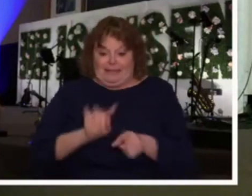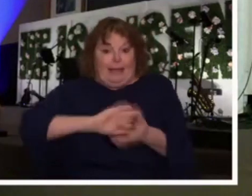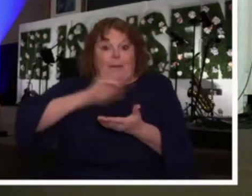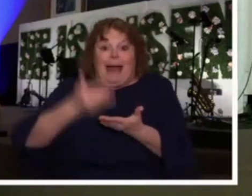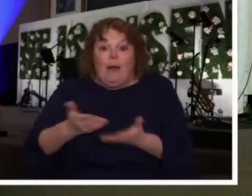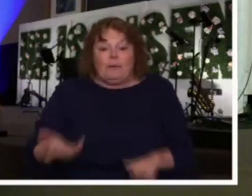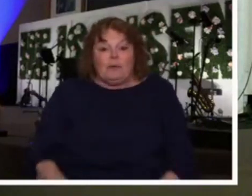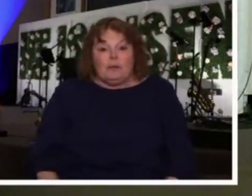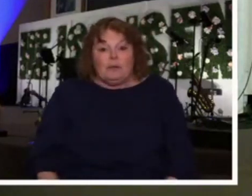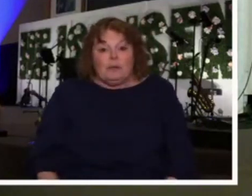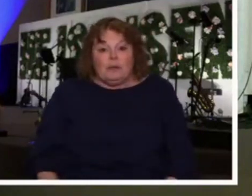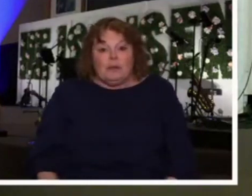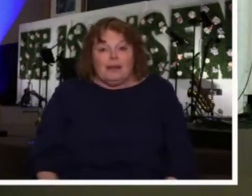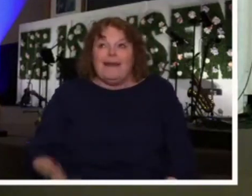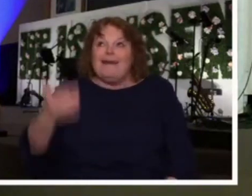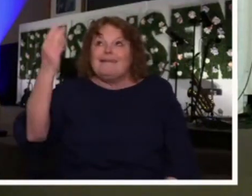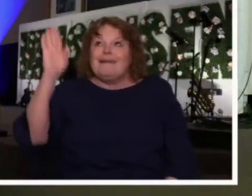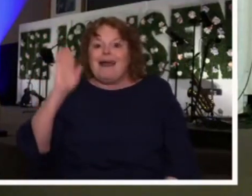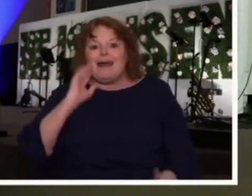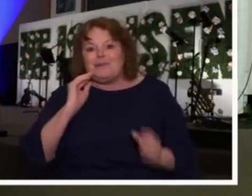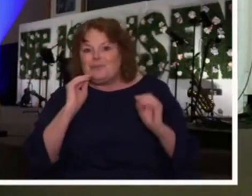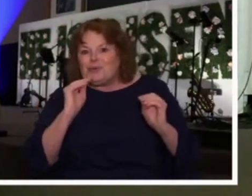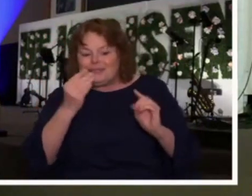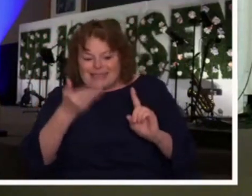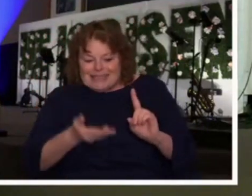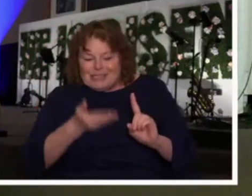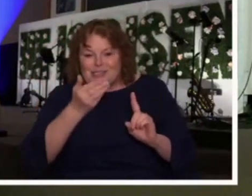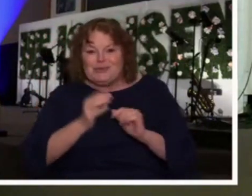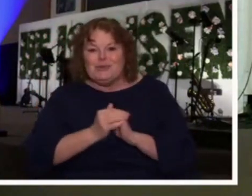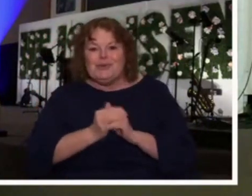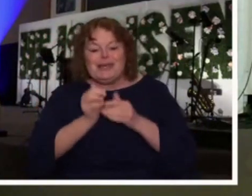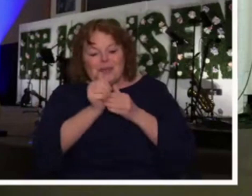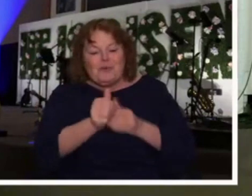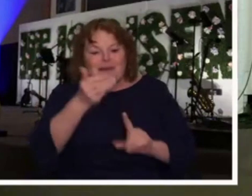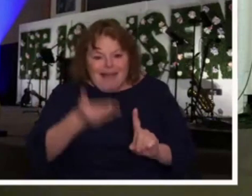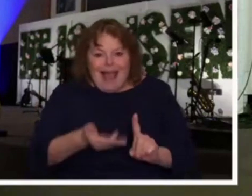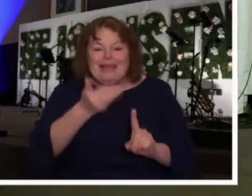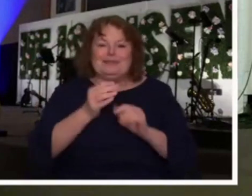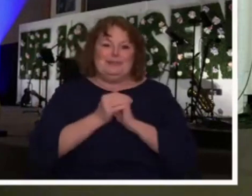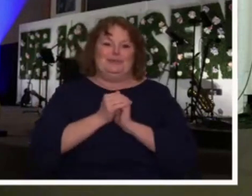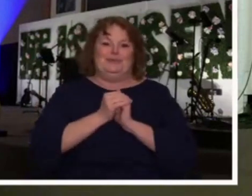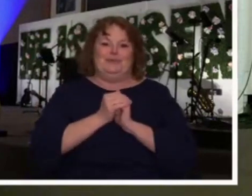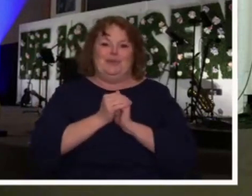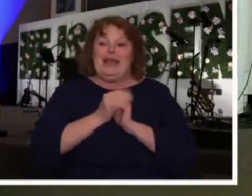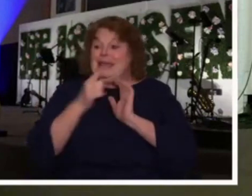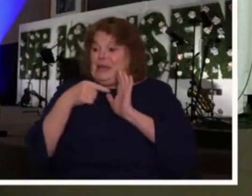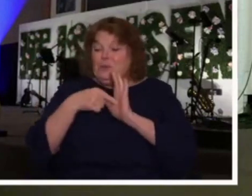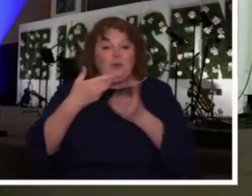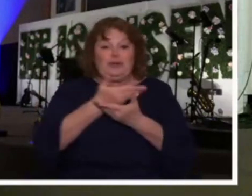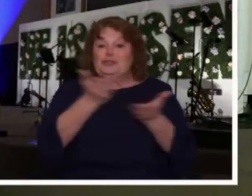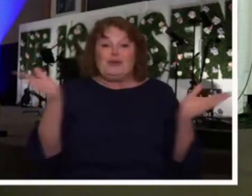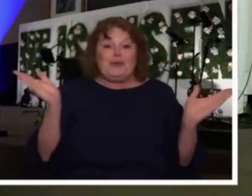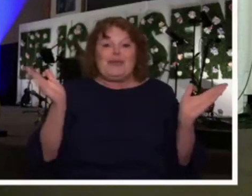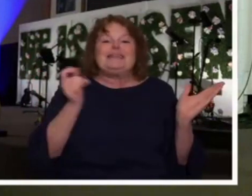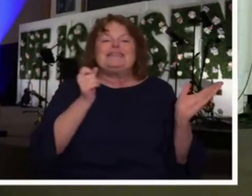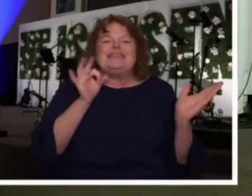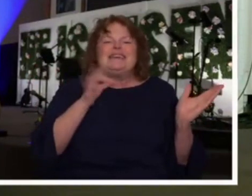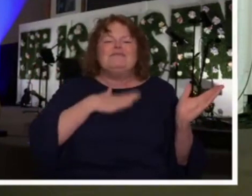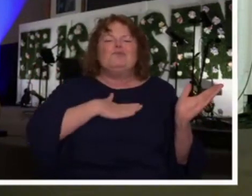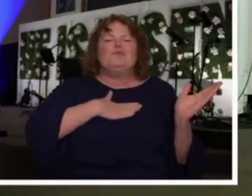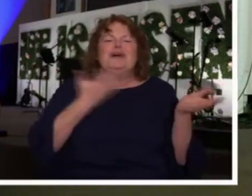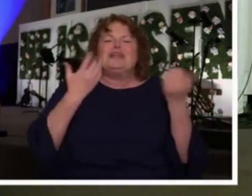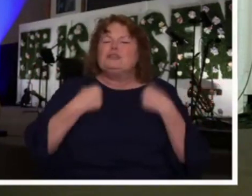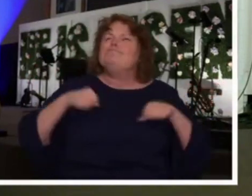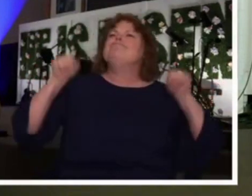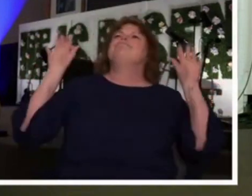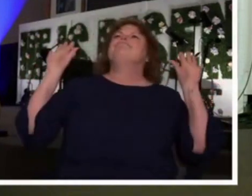And He will teach you and He will guide you and He will reveal things to you as you yield to